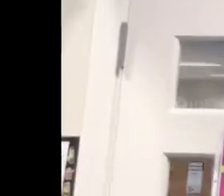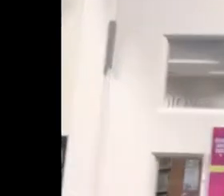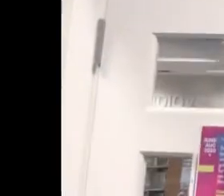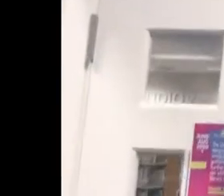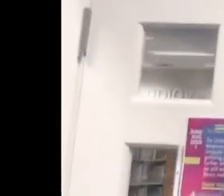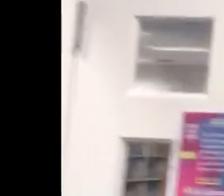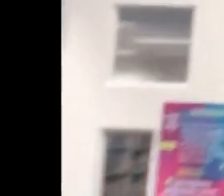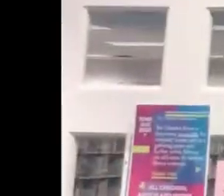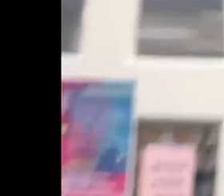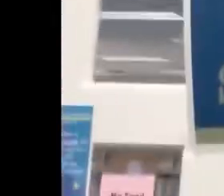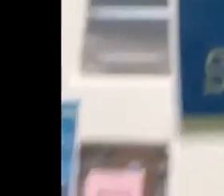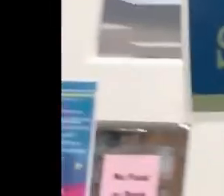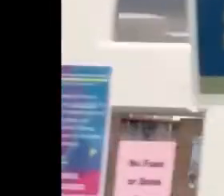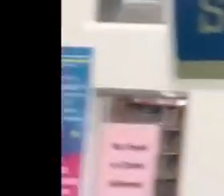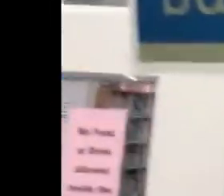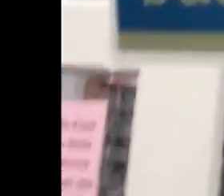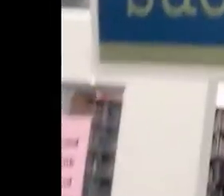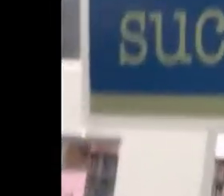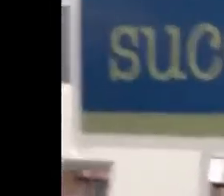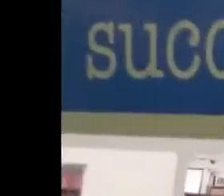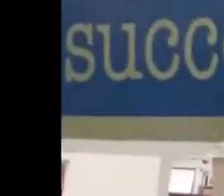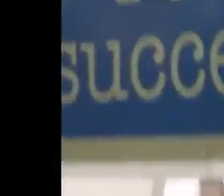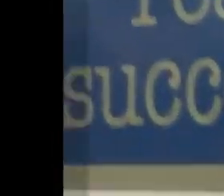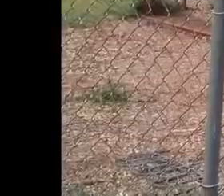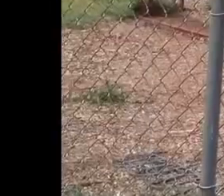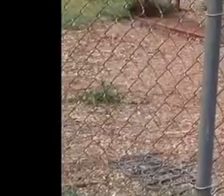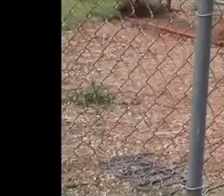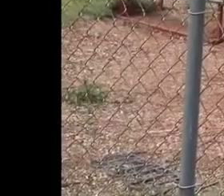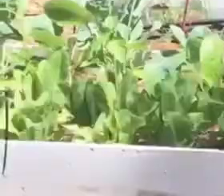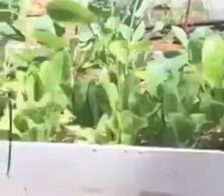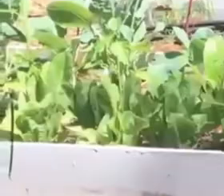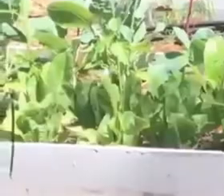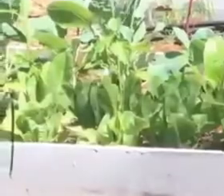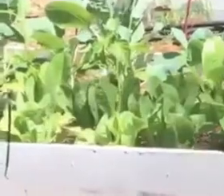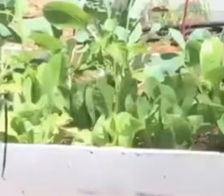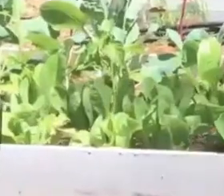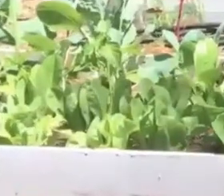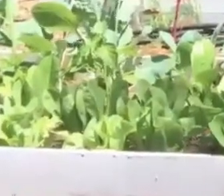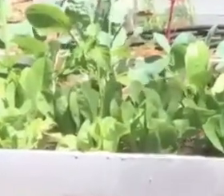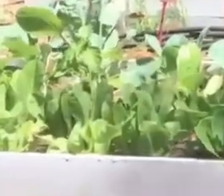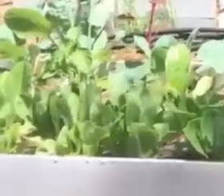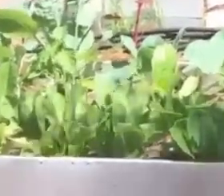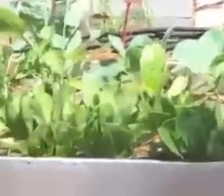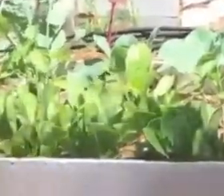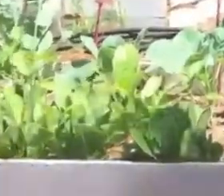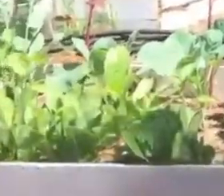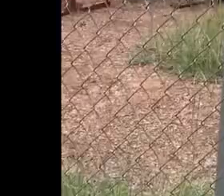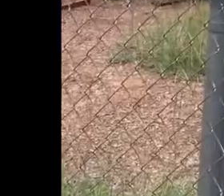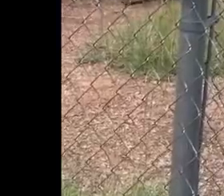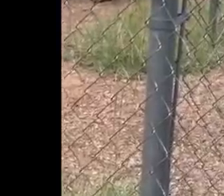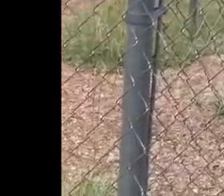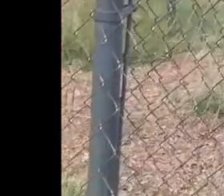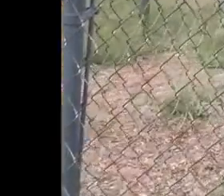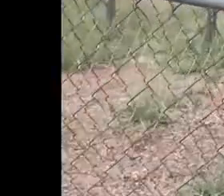Come on everybody, friends one and all. Let's come together, let's break down those